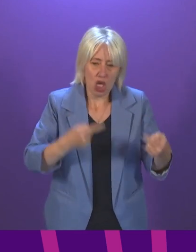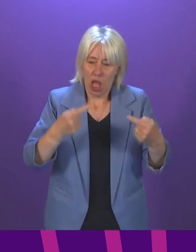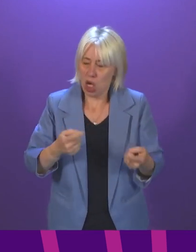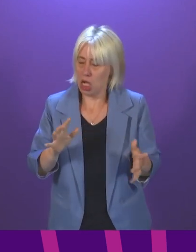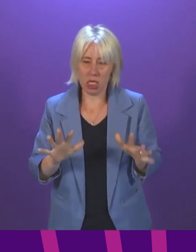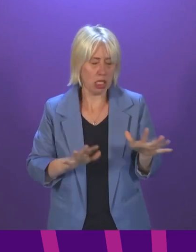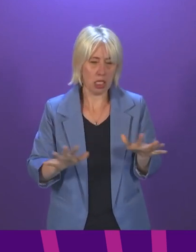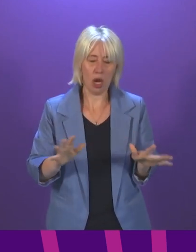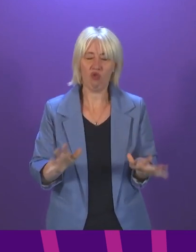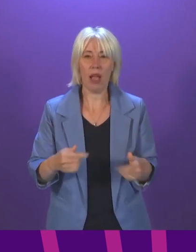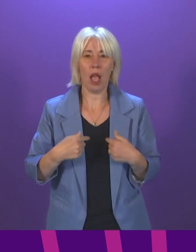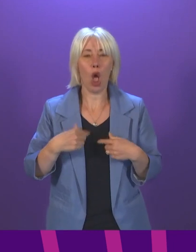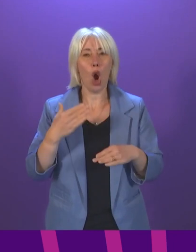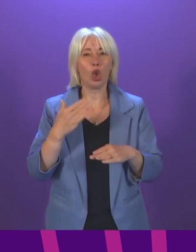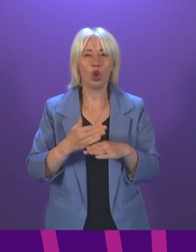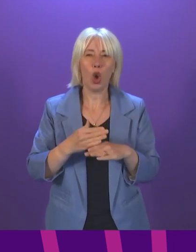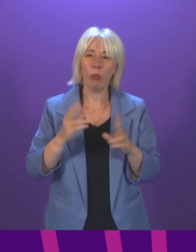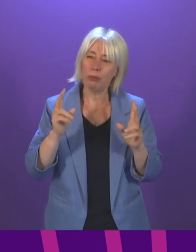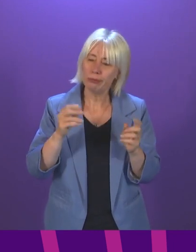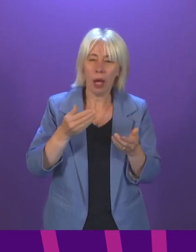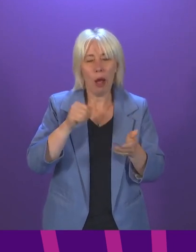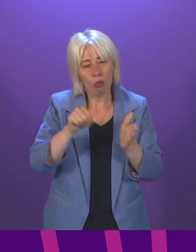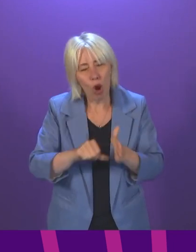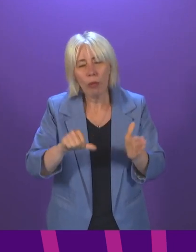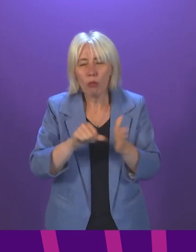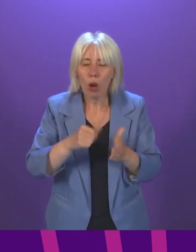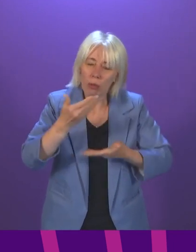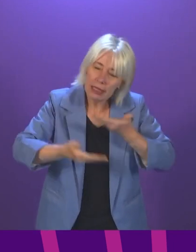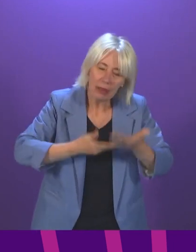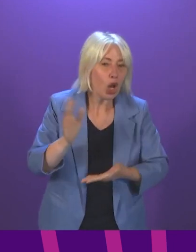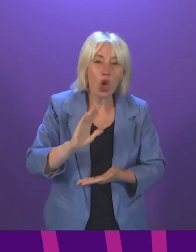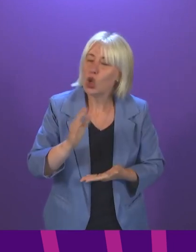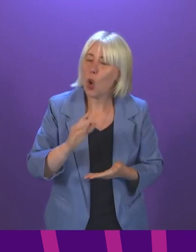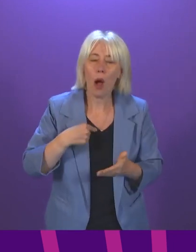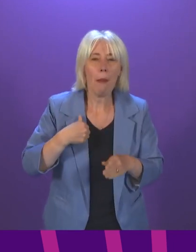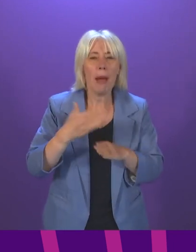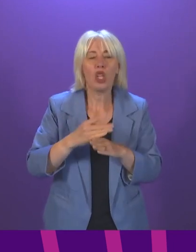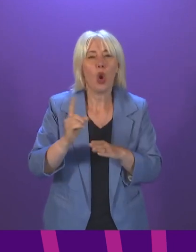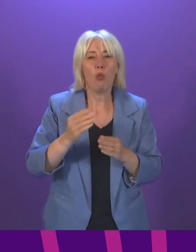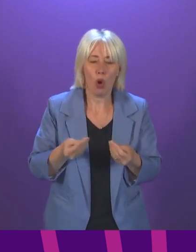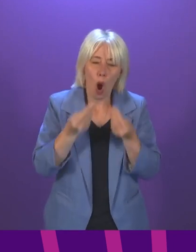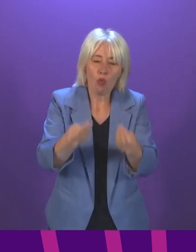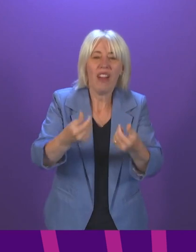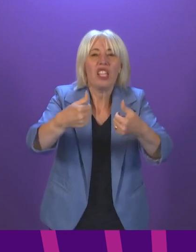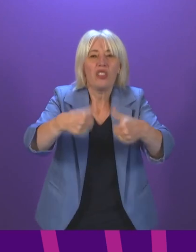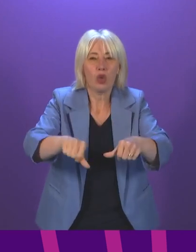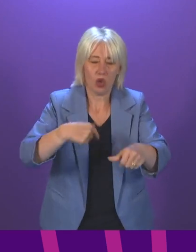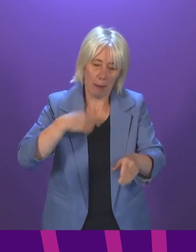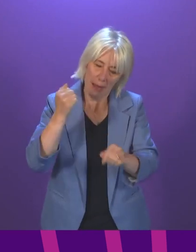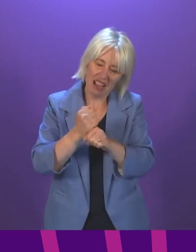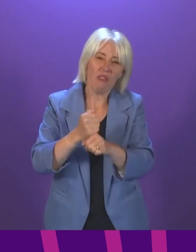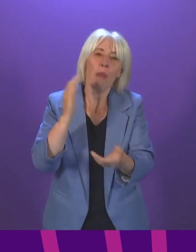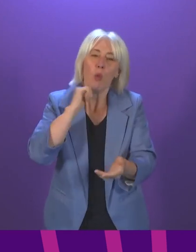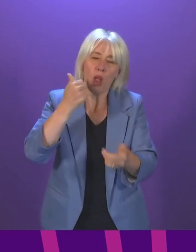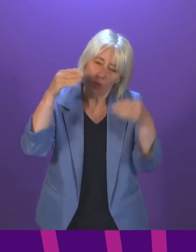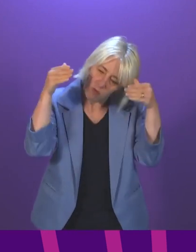Our job is not, though, just to describe the problem. Our job is to provide the solutions, and that is what my government is absolutely focused